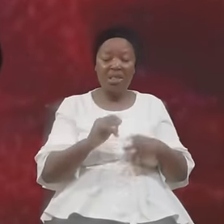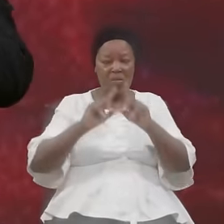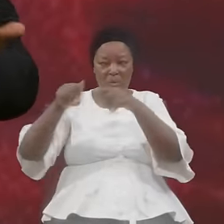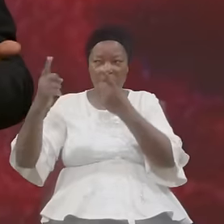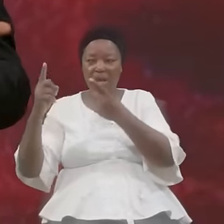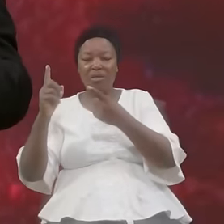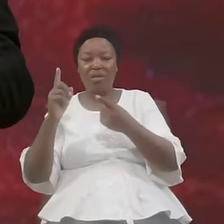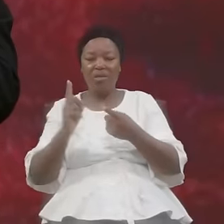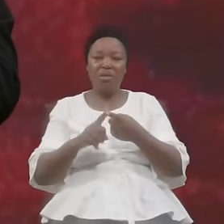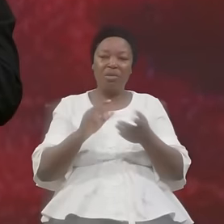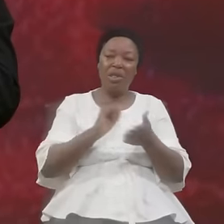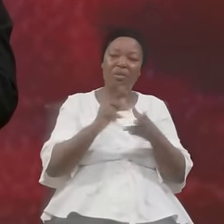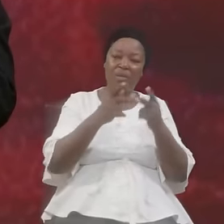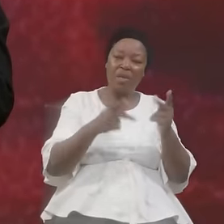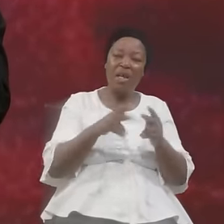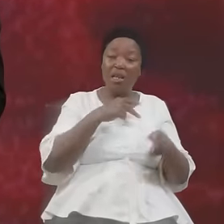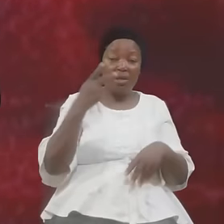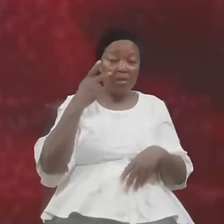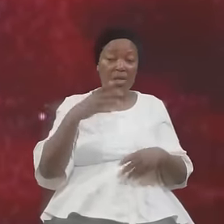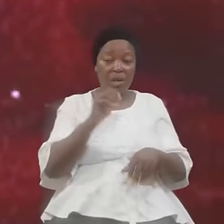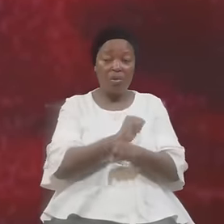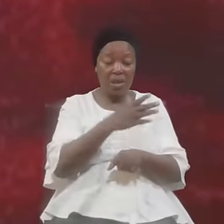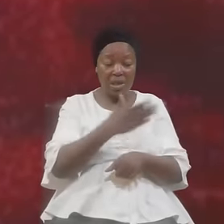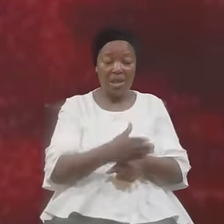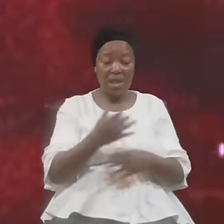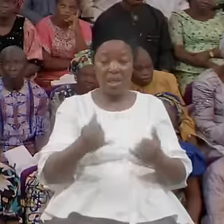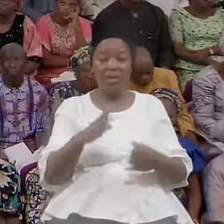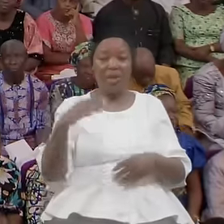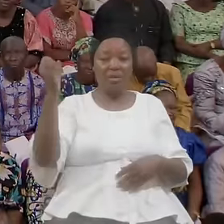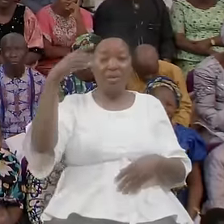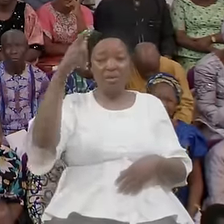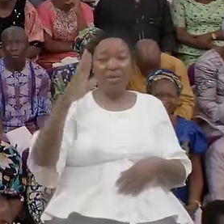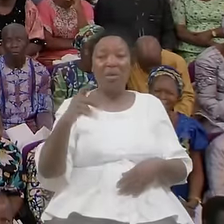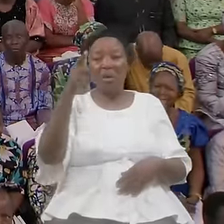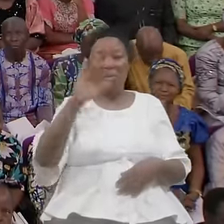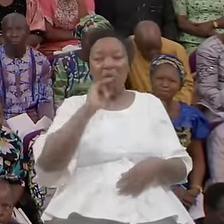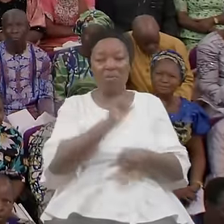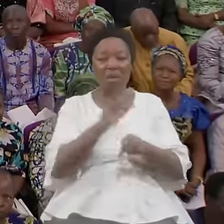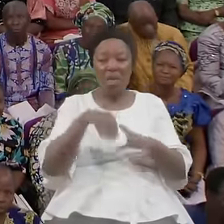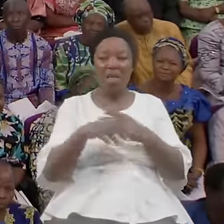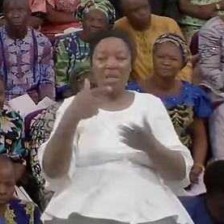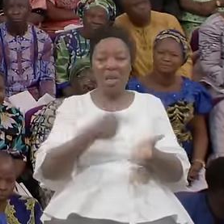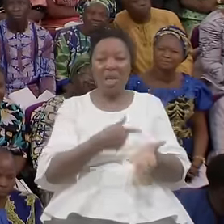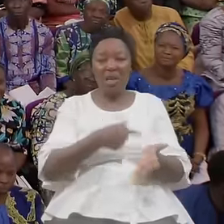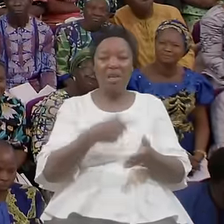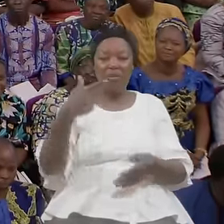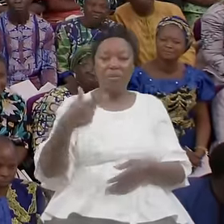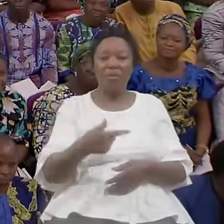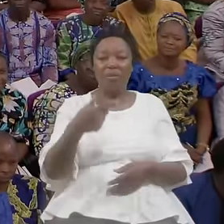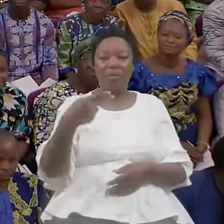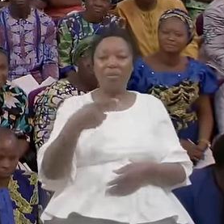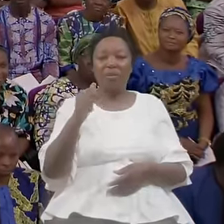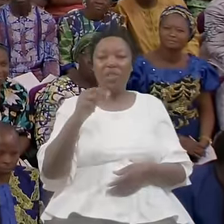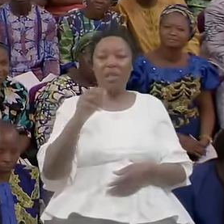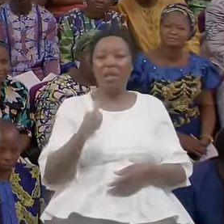Ghana Now By The Grace Of God God Is Walking In Ghana You Know If